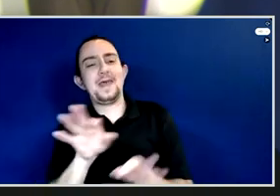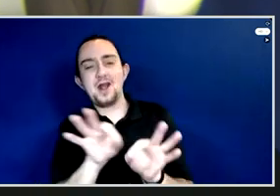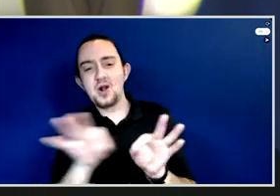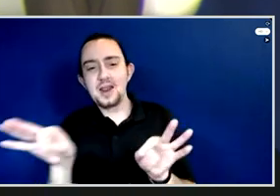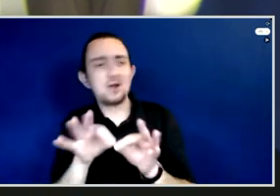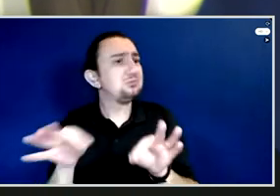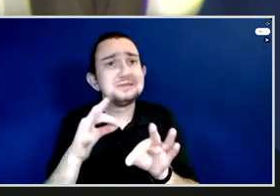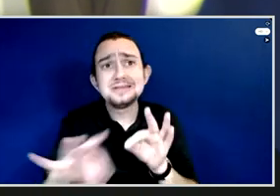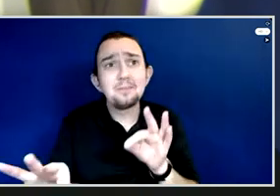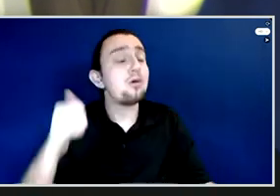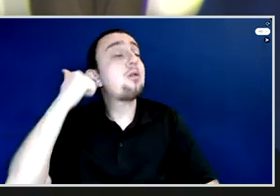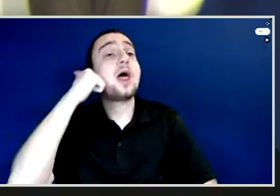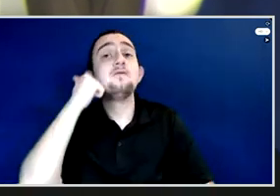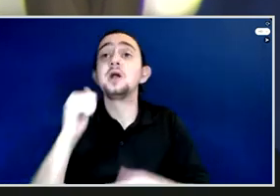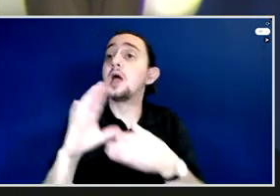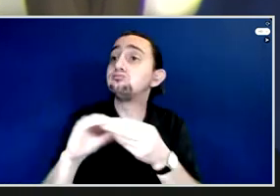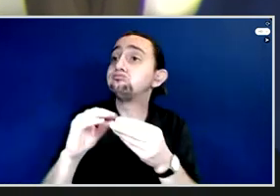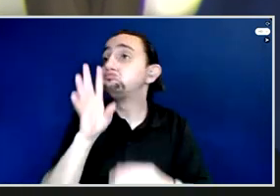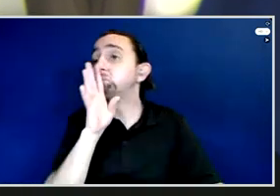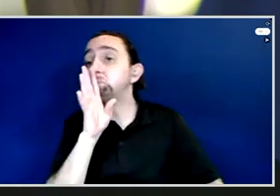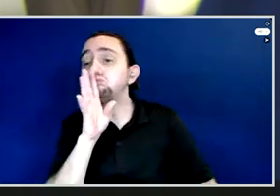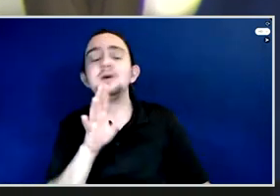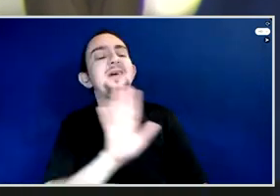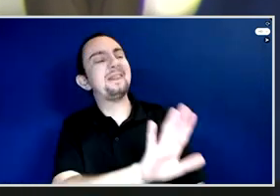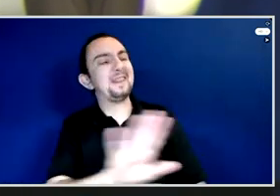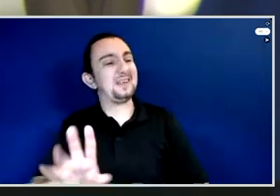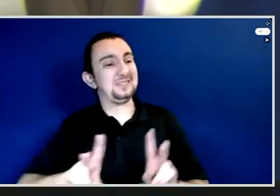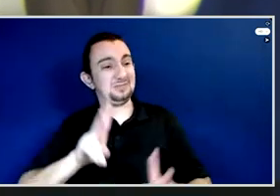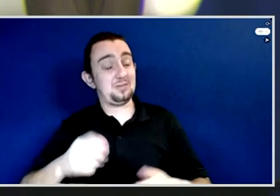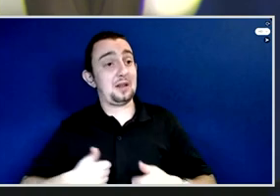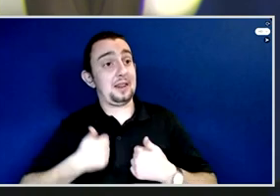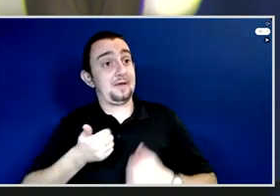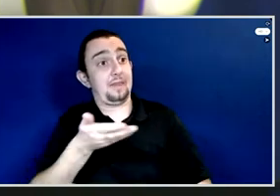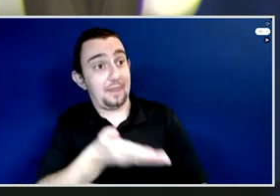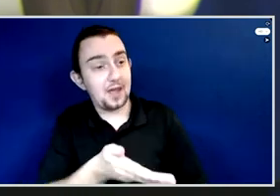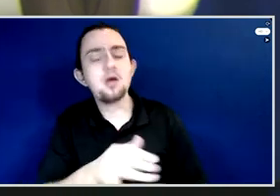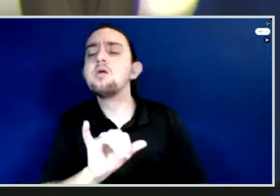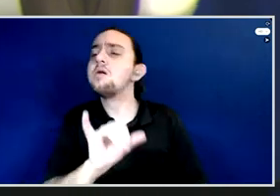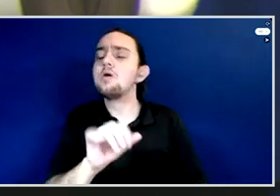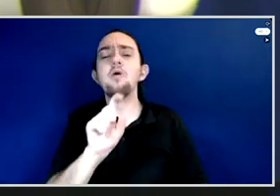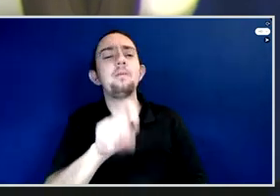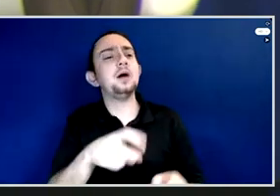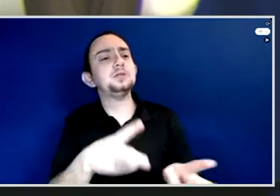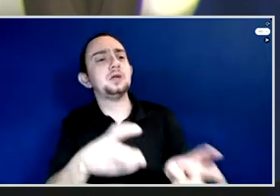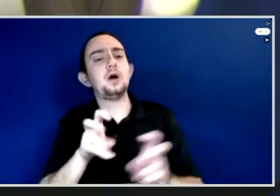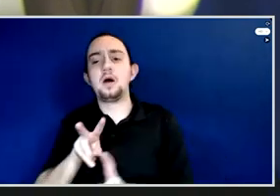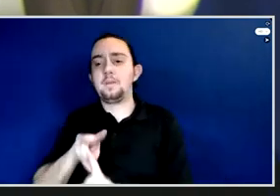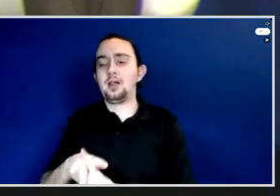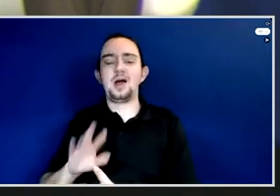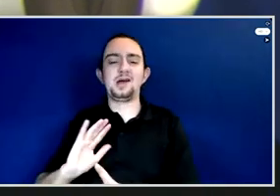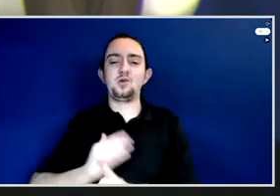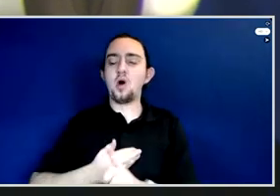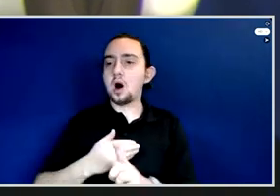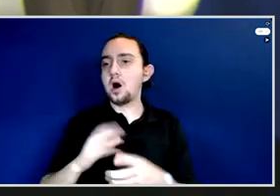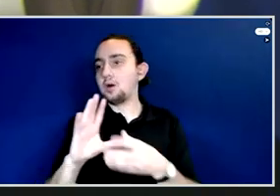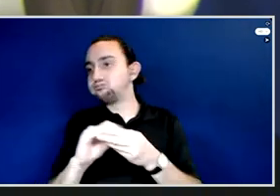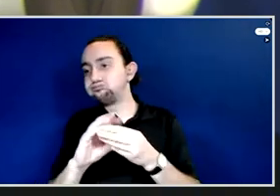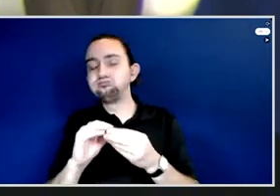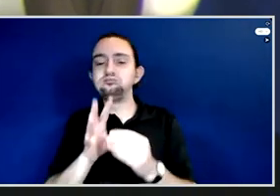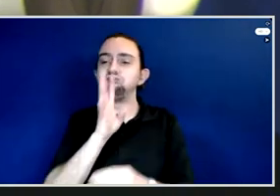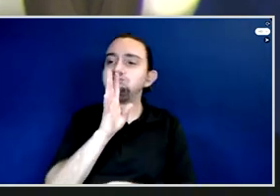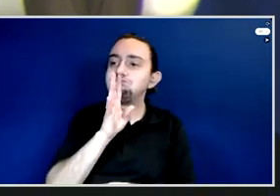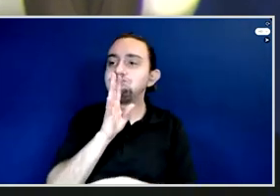daily language that the citizens use. And we realized that it had so much traction, it could filter